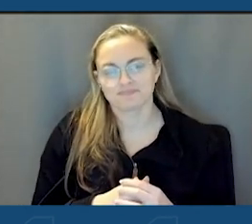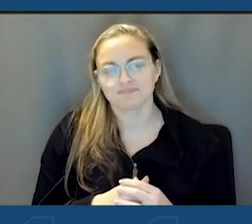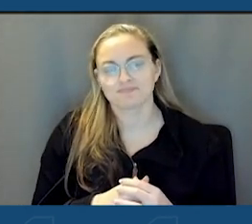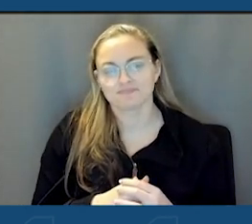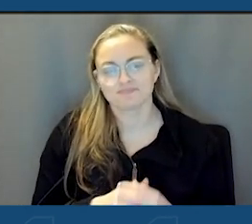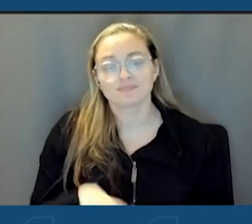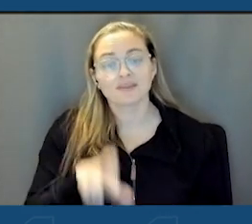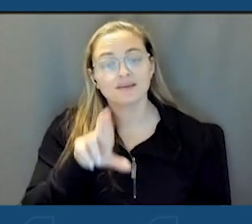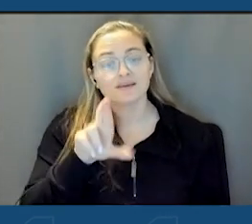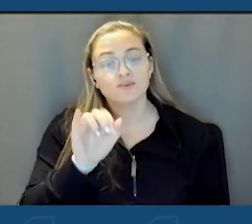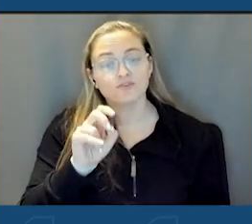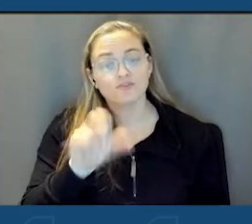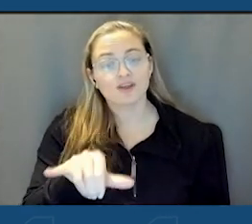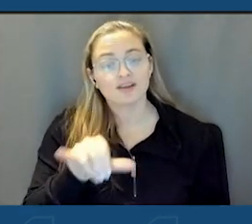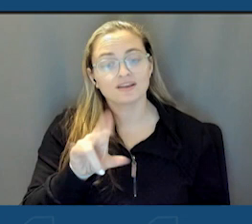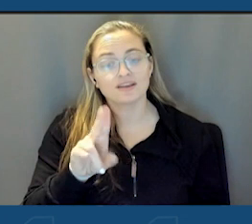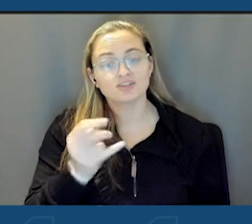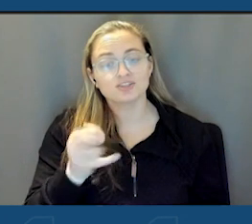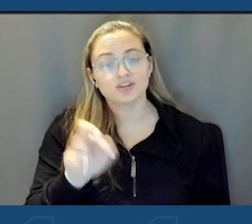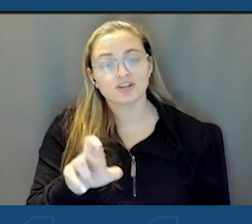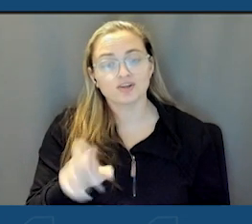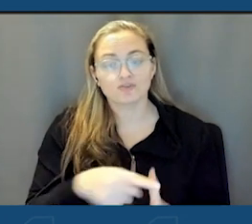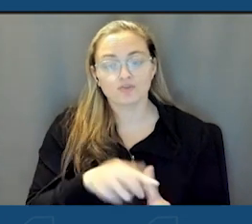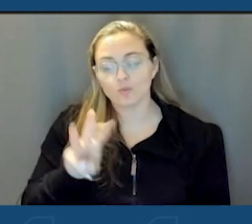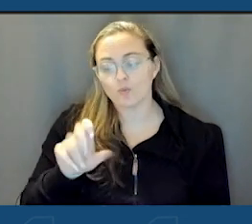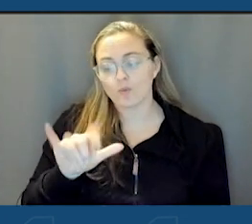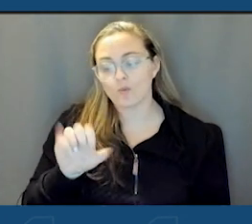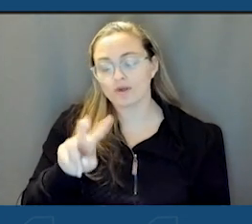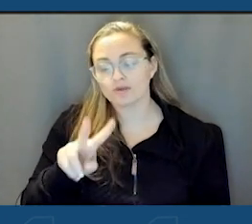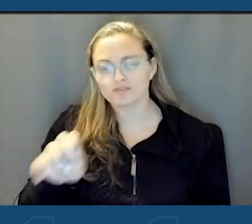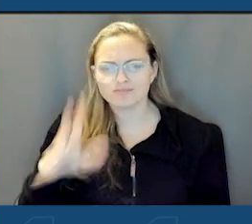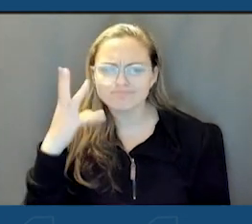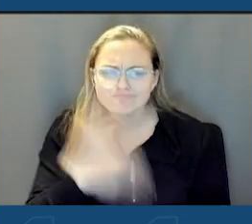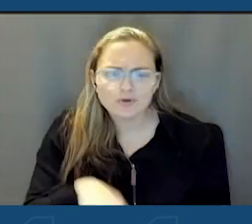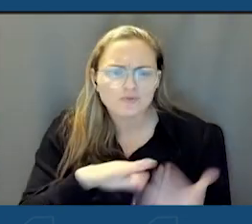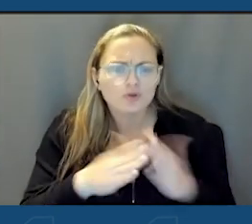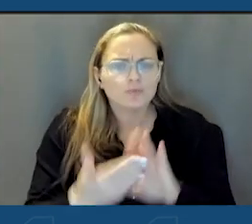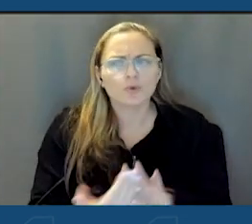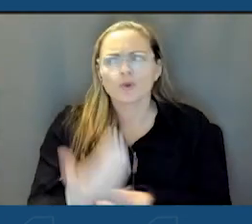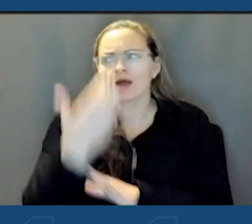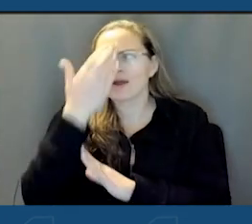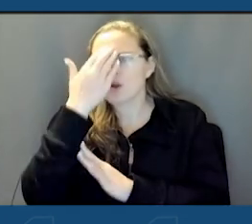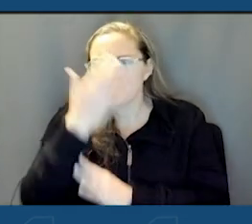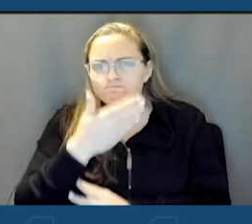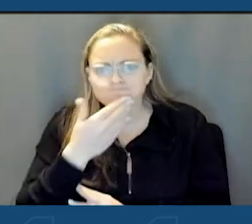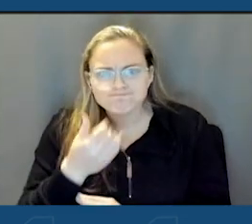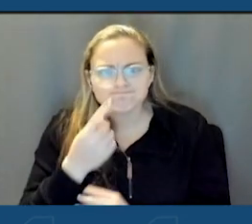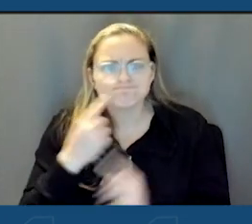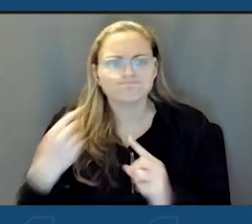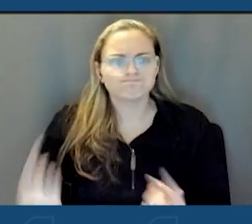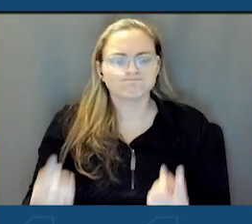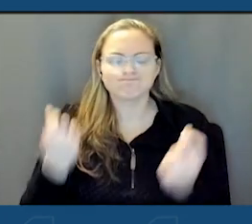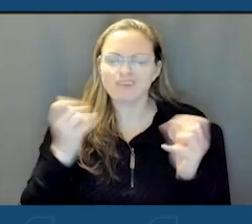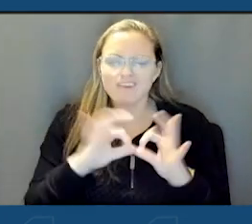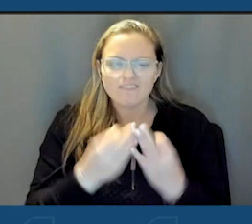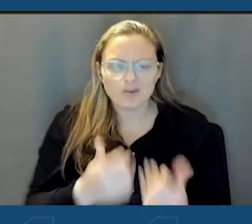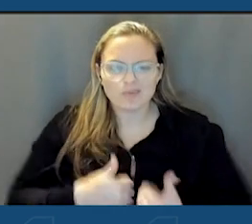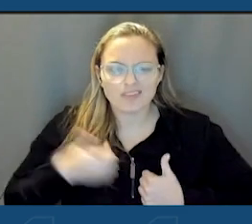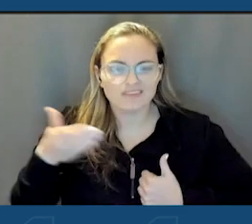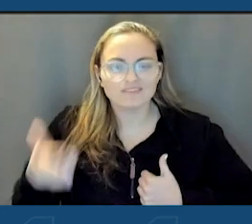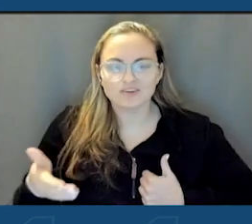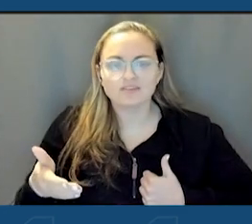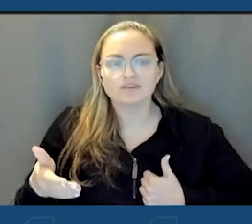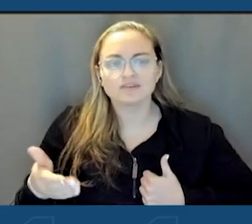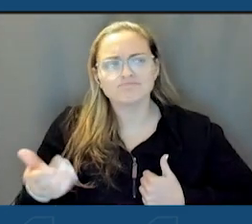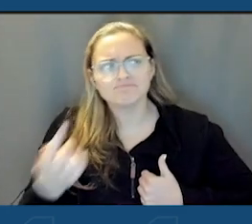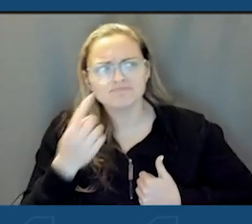Randy Shaler, our mayor from Wellsville, a beautiful community that I've come to know very, very well. Had a family of members live down there and they always